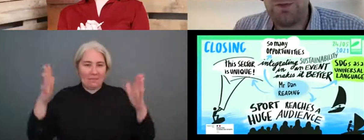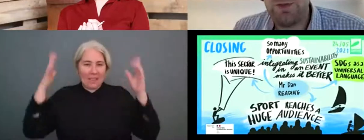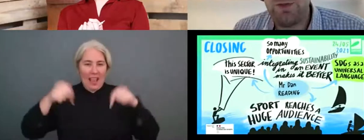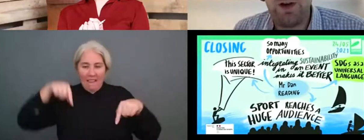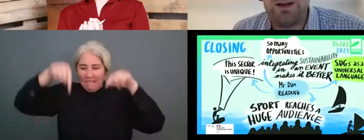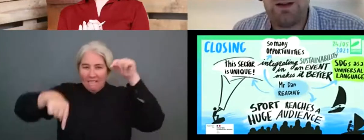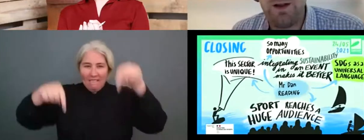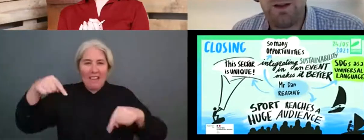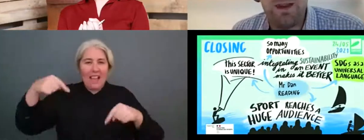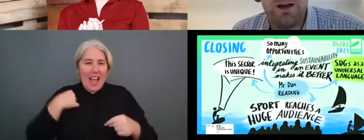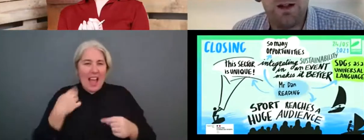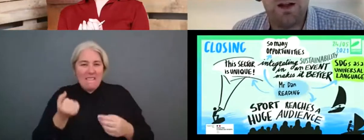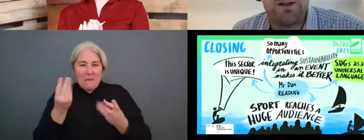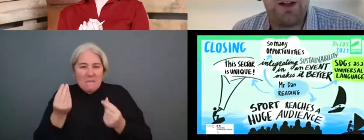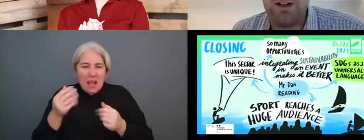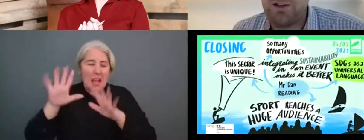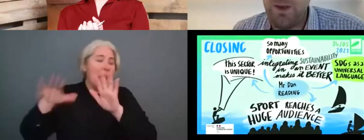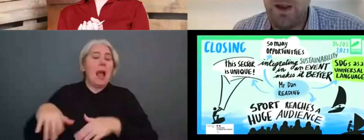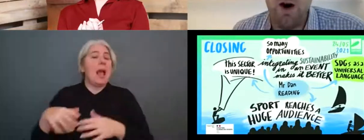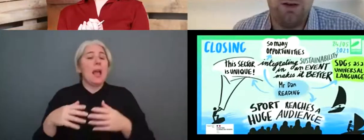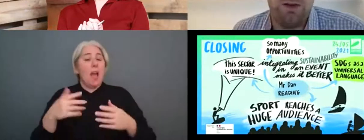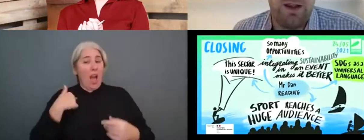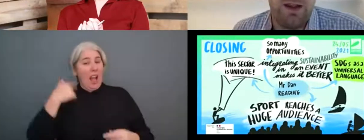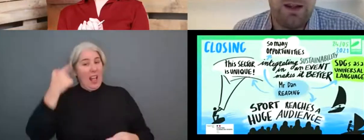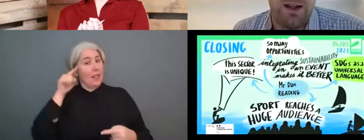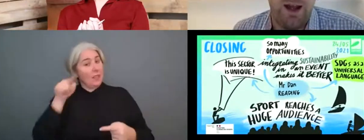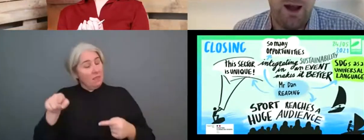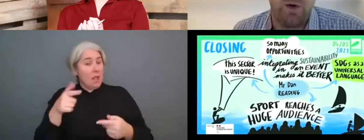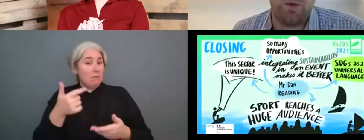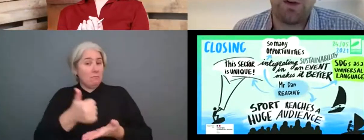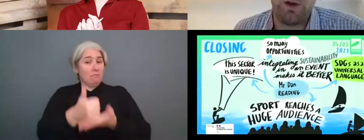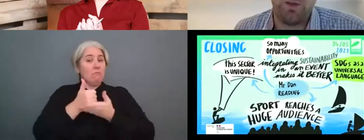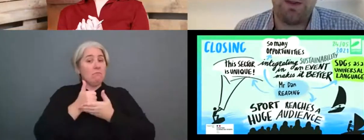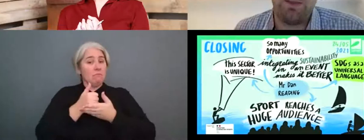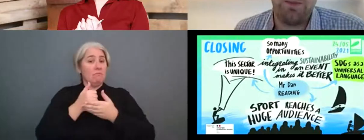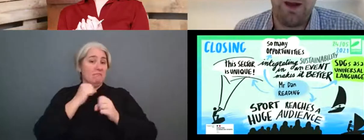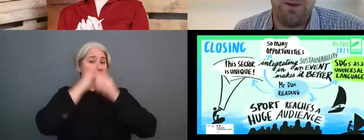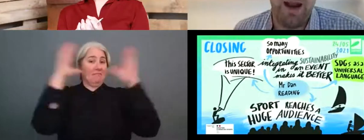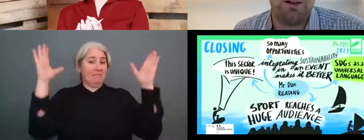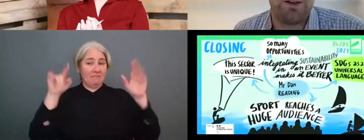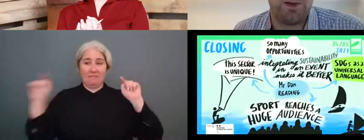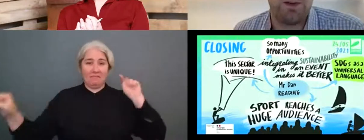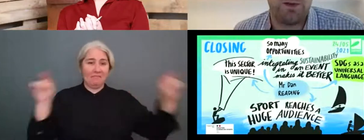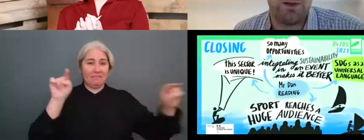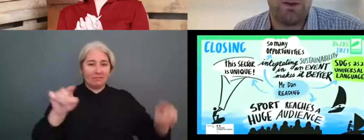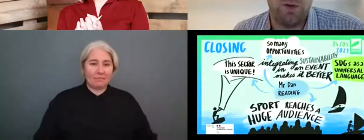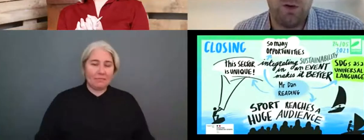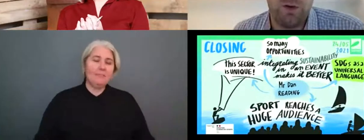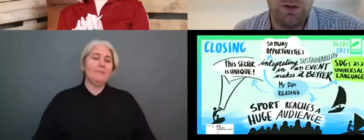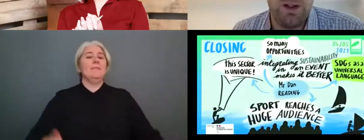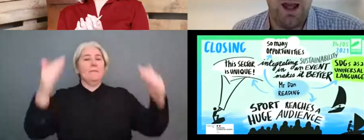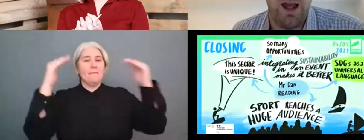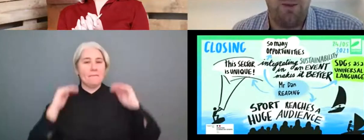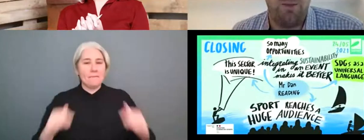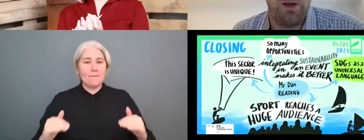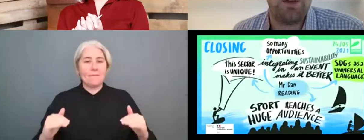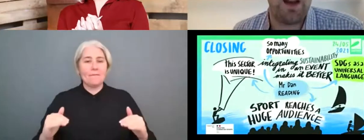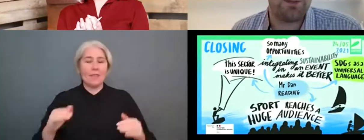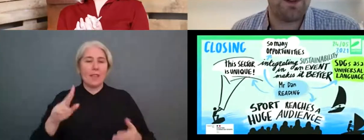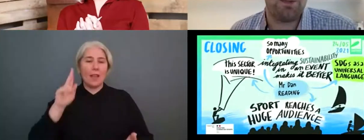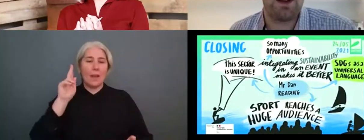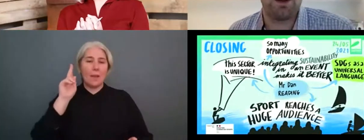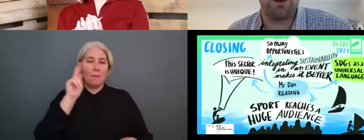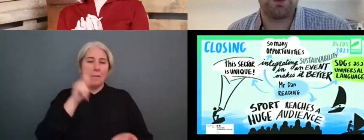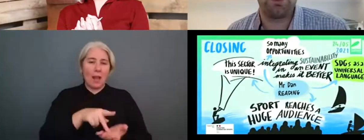but I just thought I, I, then I touched a little bit on the, uh, what we're doing with, um, Paris 2024. Um, we